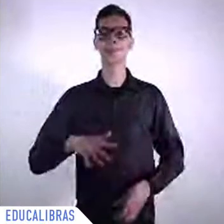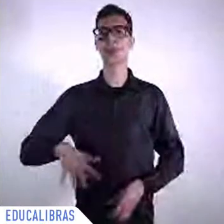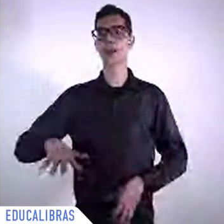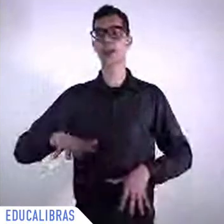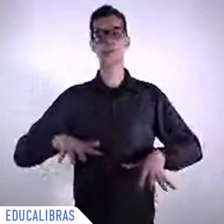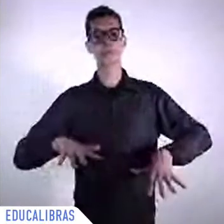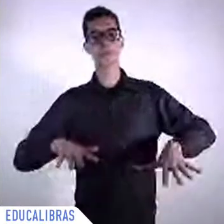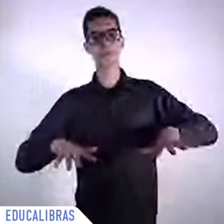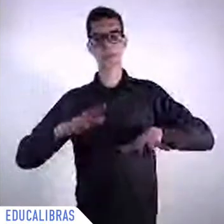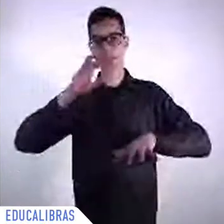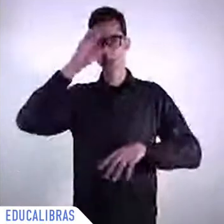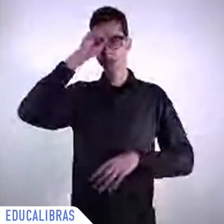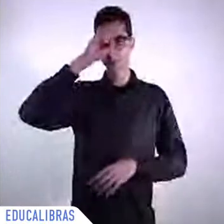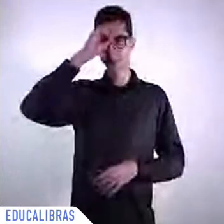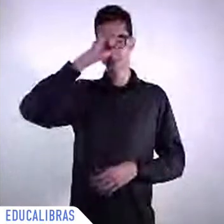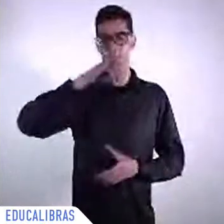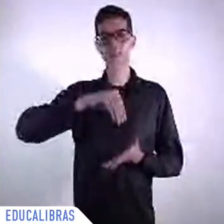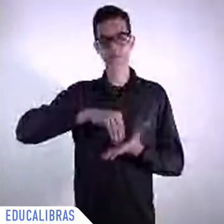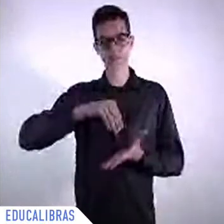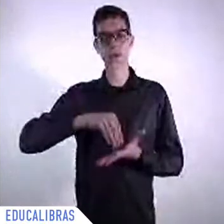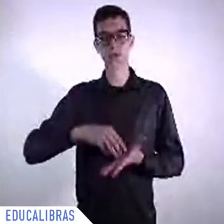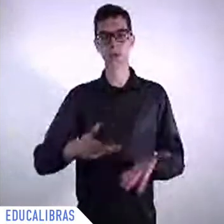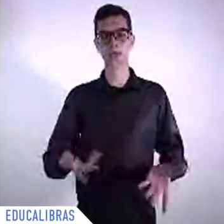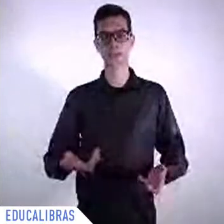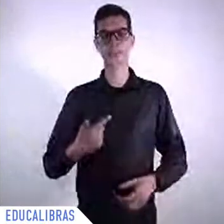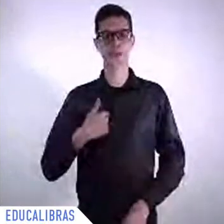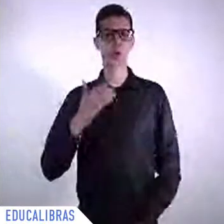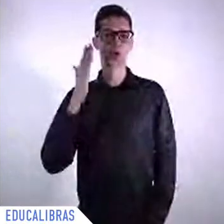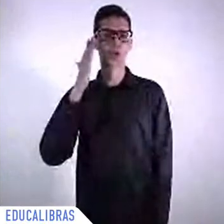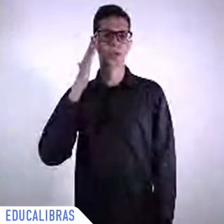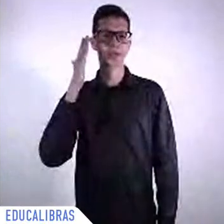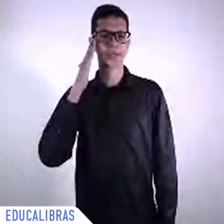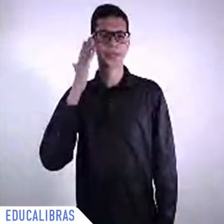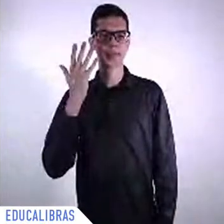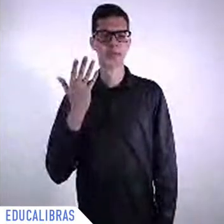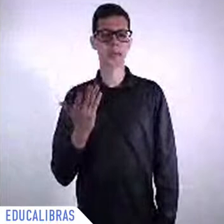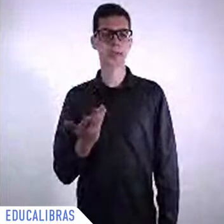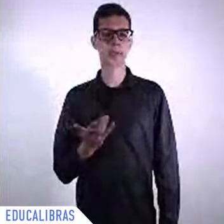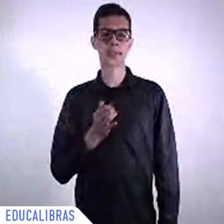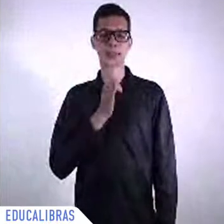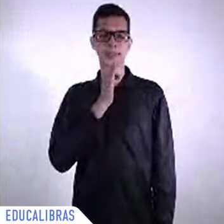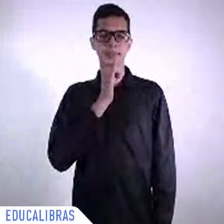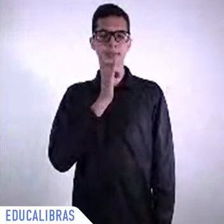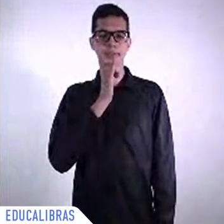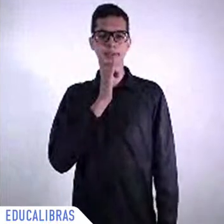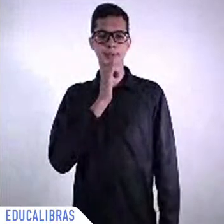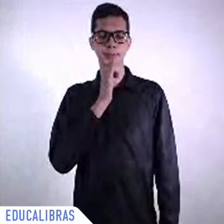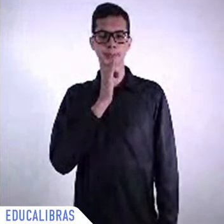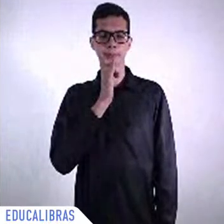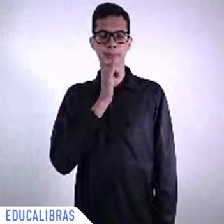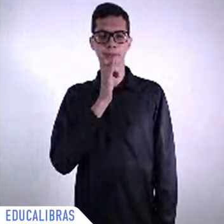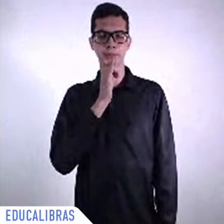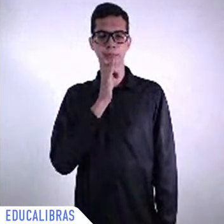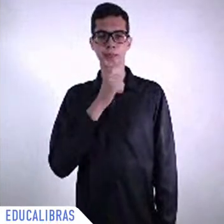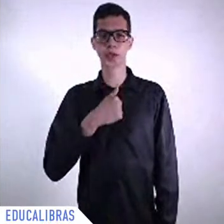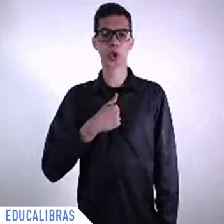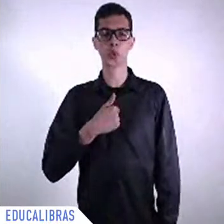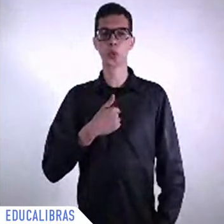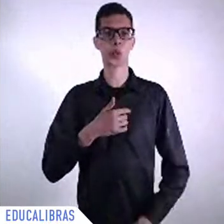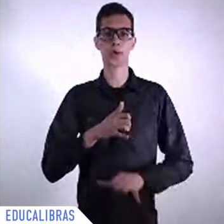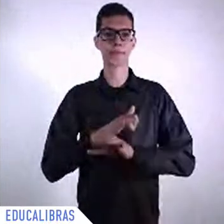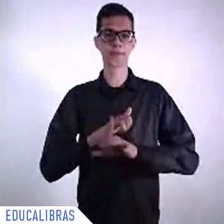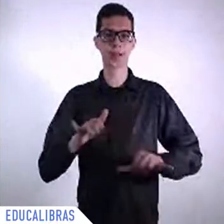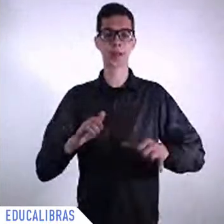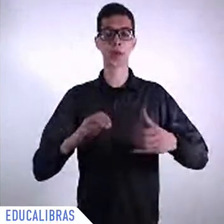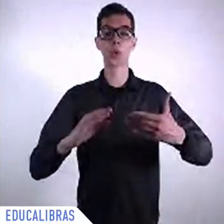going back to some of the programs that UNESCO was supporting like Bolsa Familia for reducing